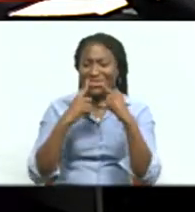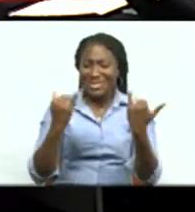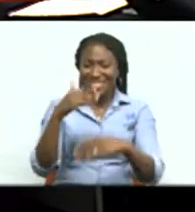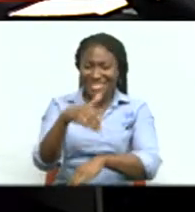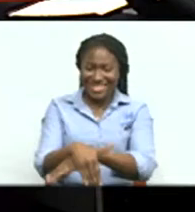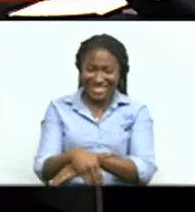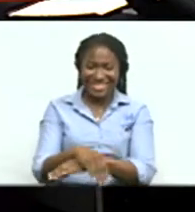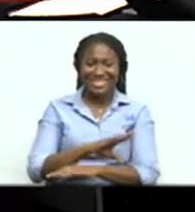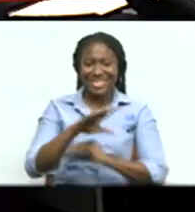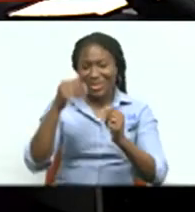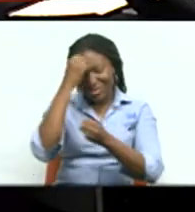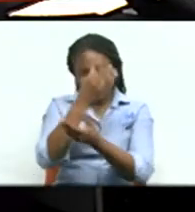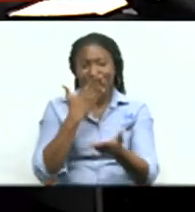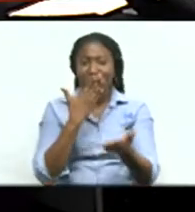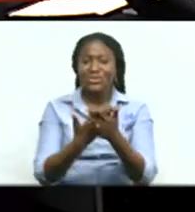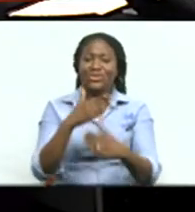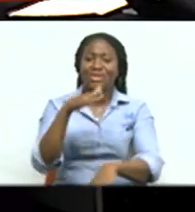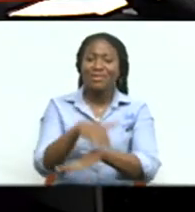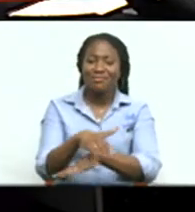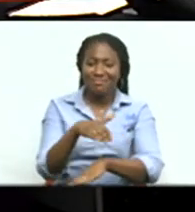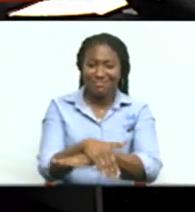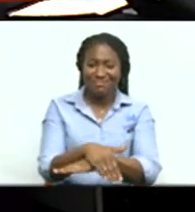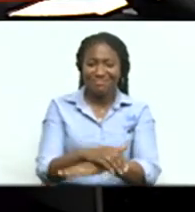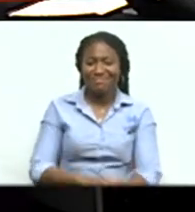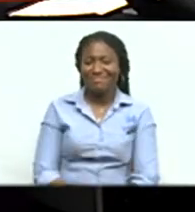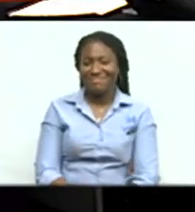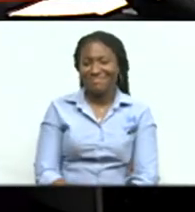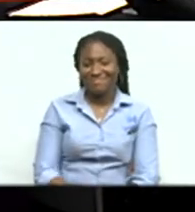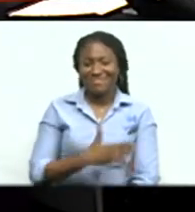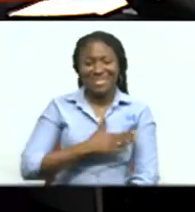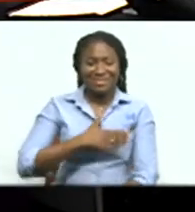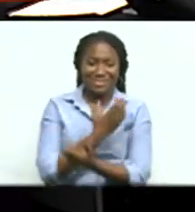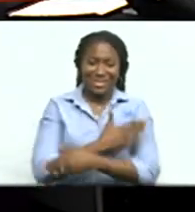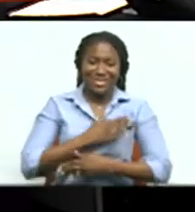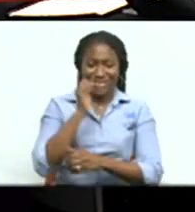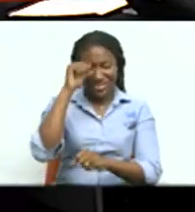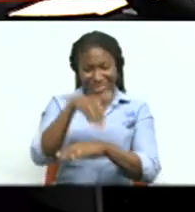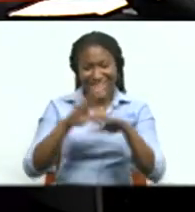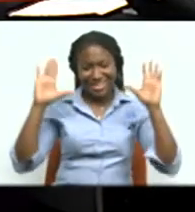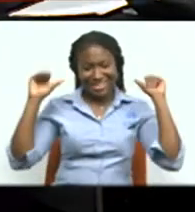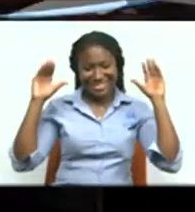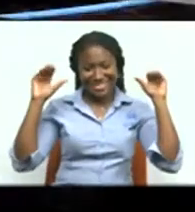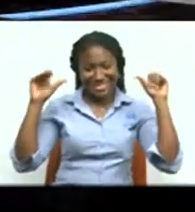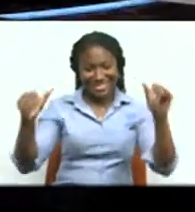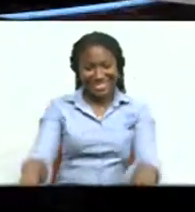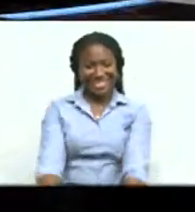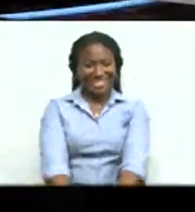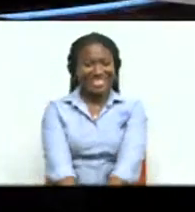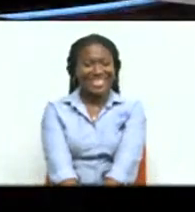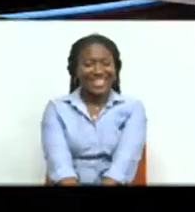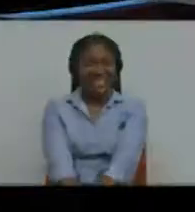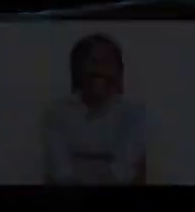'clock news here on cnc3 i'm ryan baju i'm pavita kapolchan i am jossie marie and i'm kuley nussain have a good night